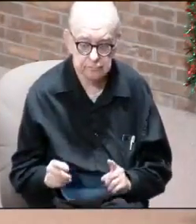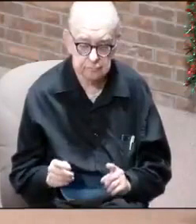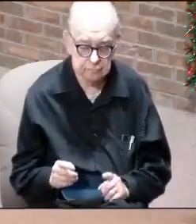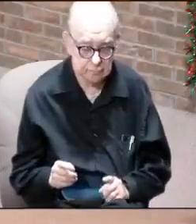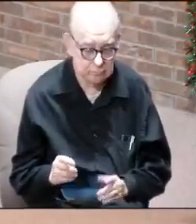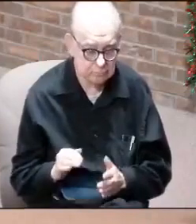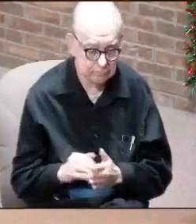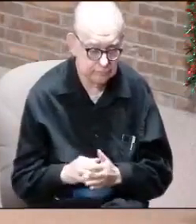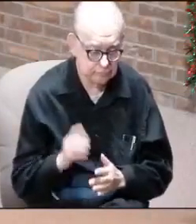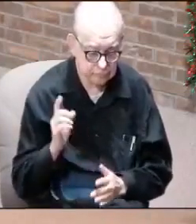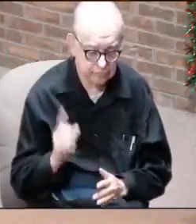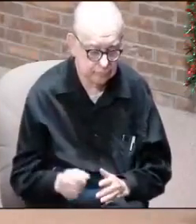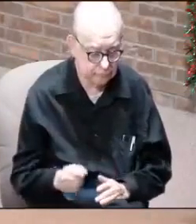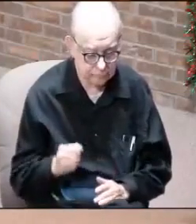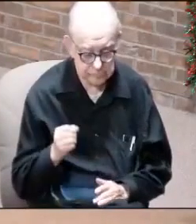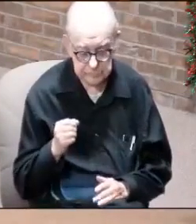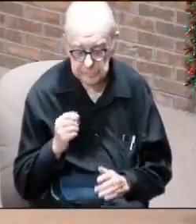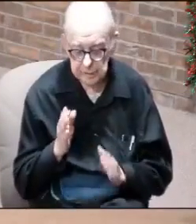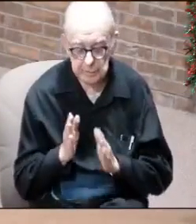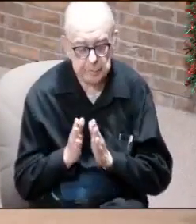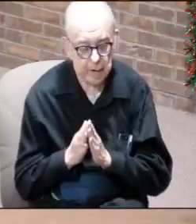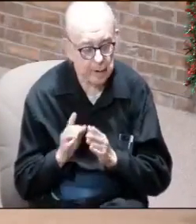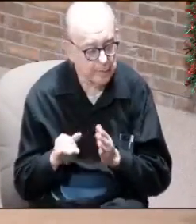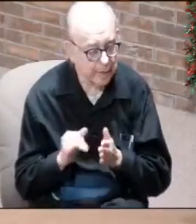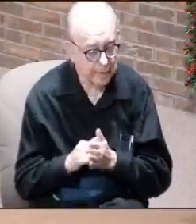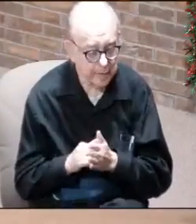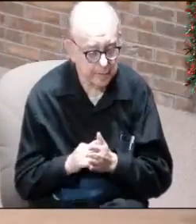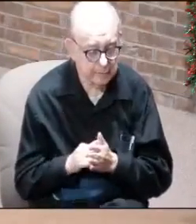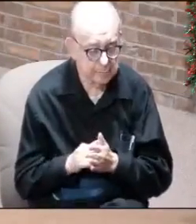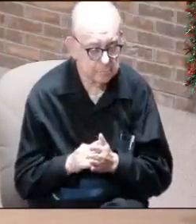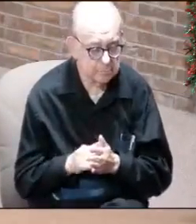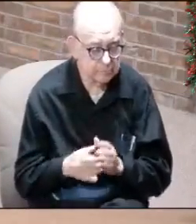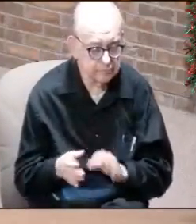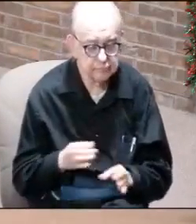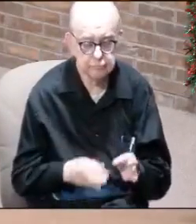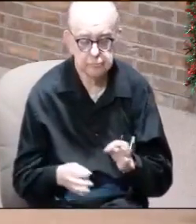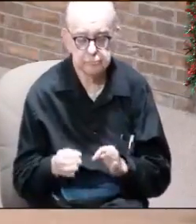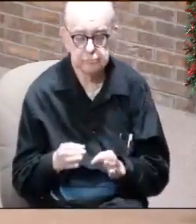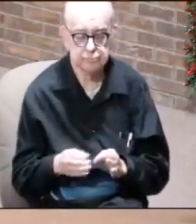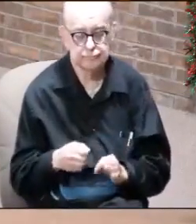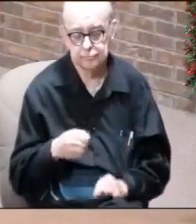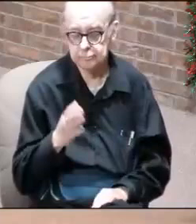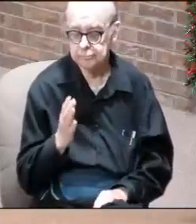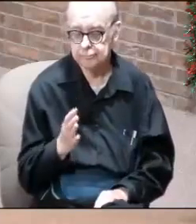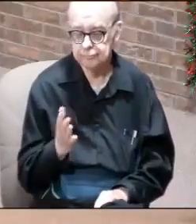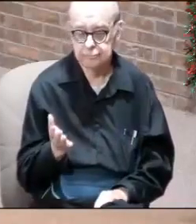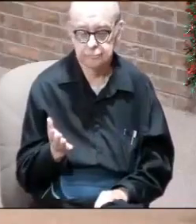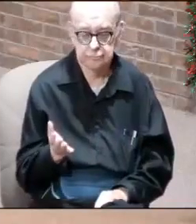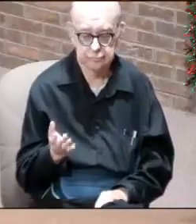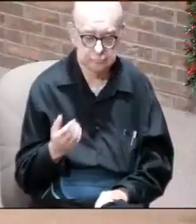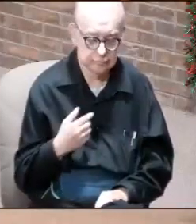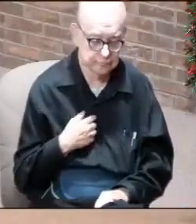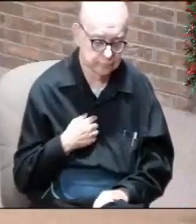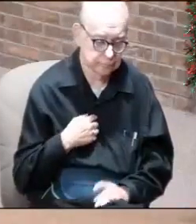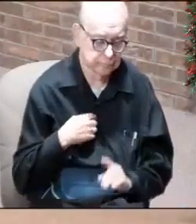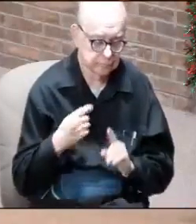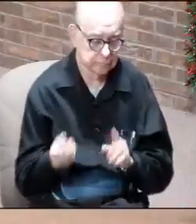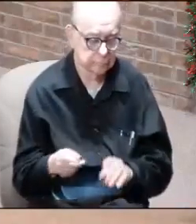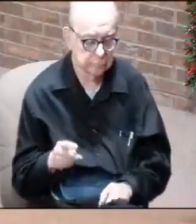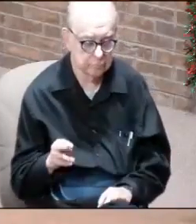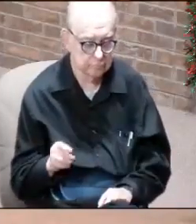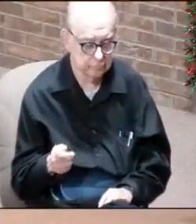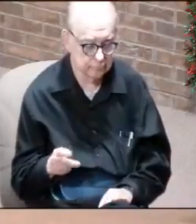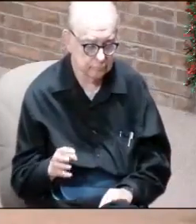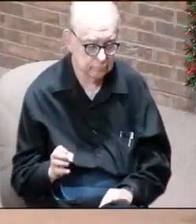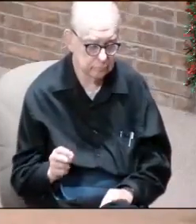But this is what we need to be praying. Instead of, God, I'm going to go to Kroger's today.